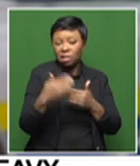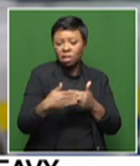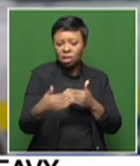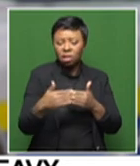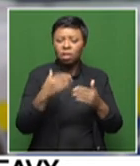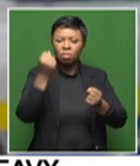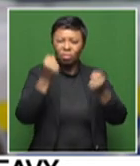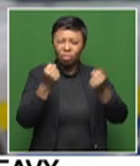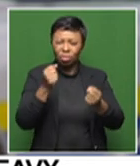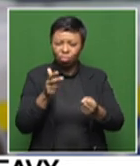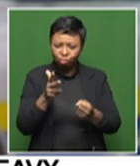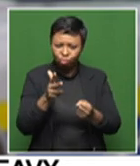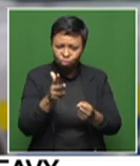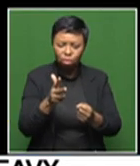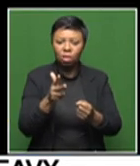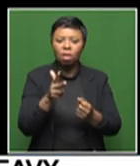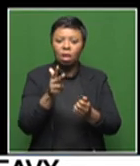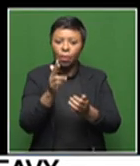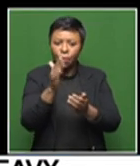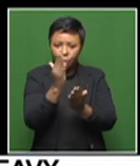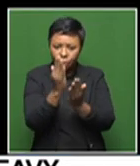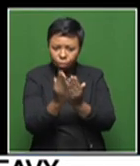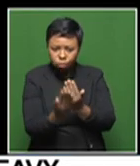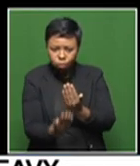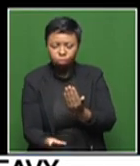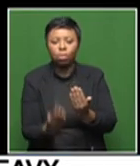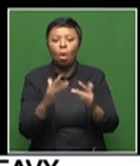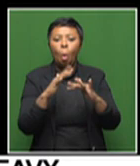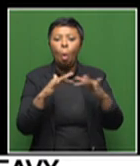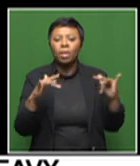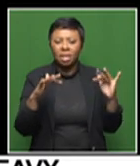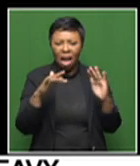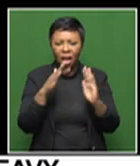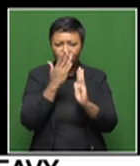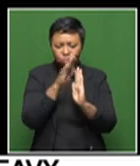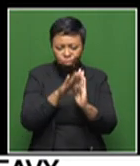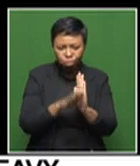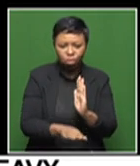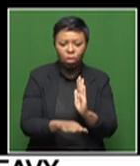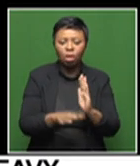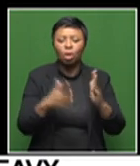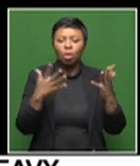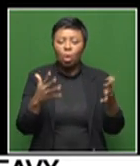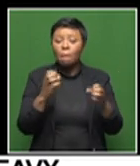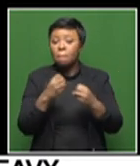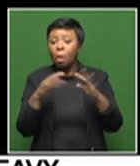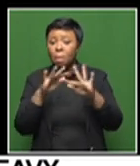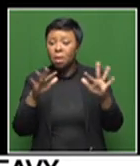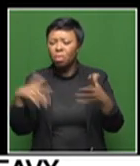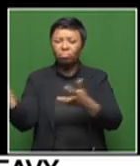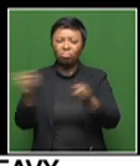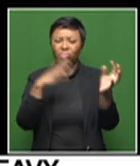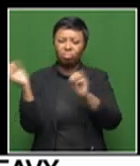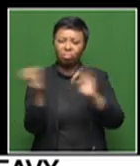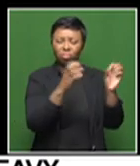in a vehicle that was submerged in water. And more than 40 farm workers were evacuated from a farm in Ravir Sooner